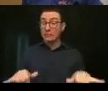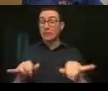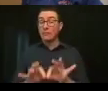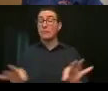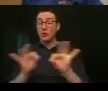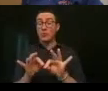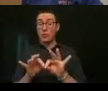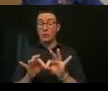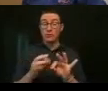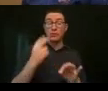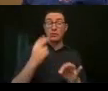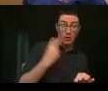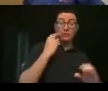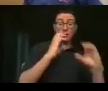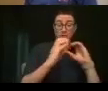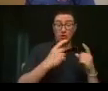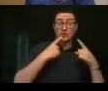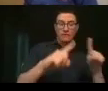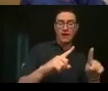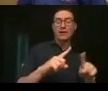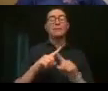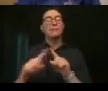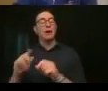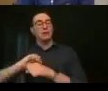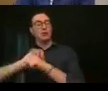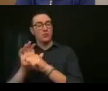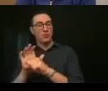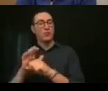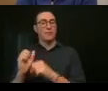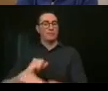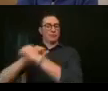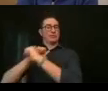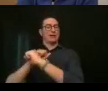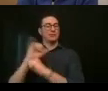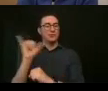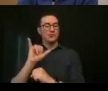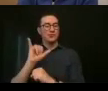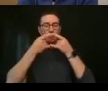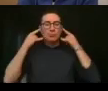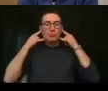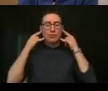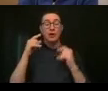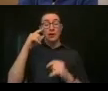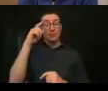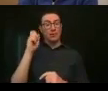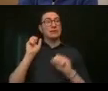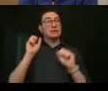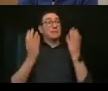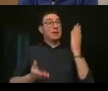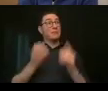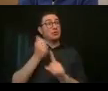protection from the virus and that sort of thing and they are germs because you can be walking around and have it